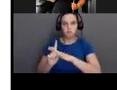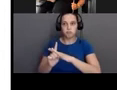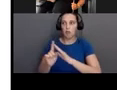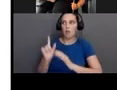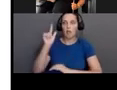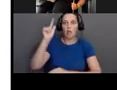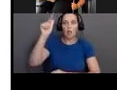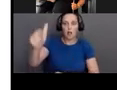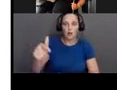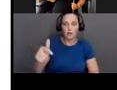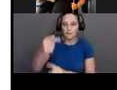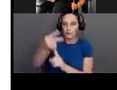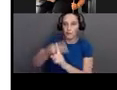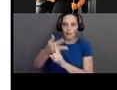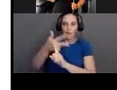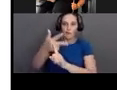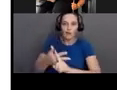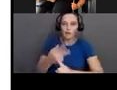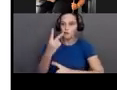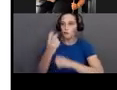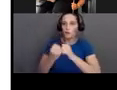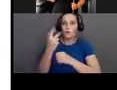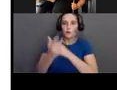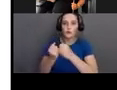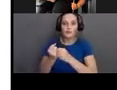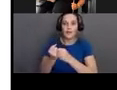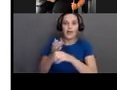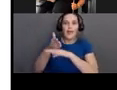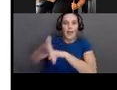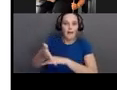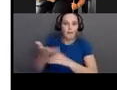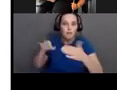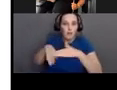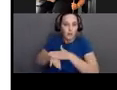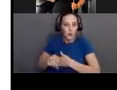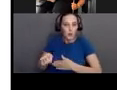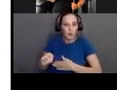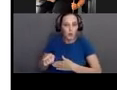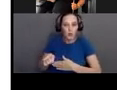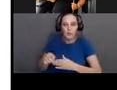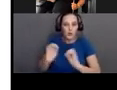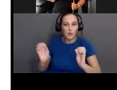that time, it's too late to tie it back to CMD because we have no way to test.